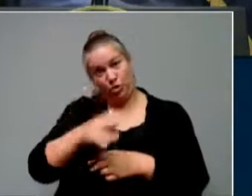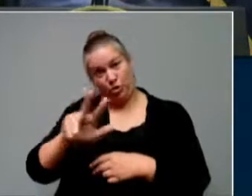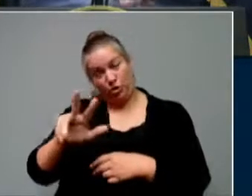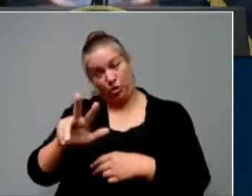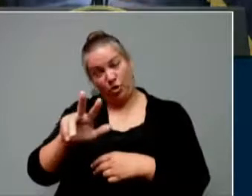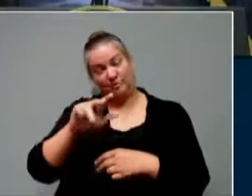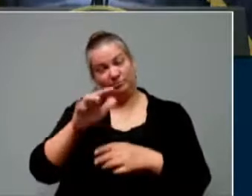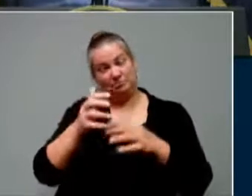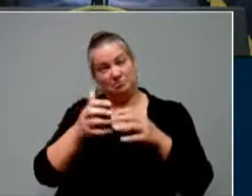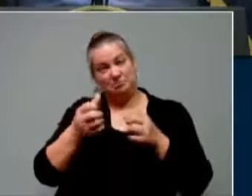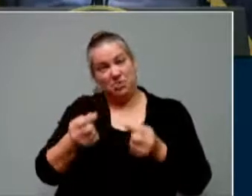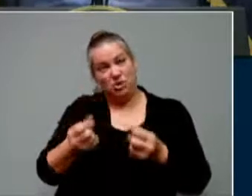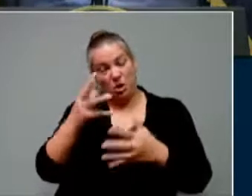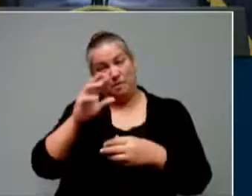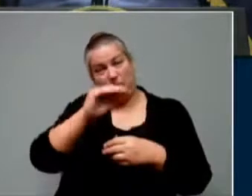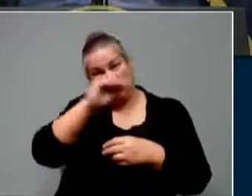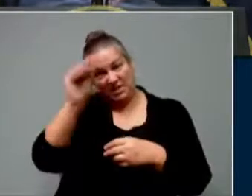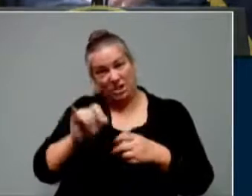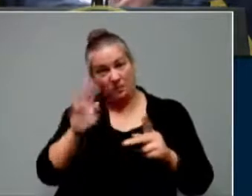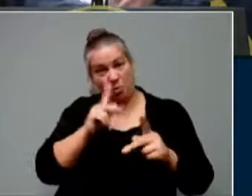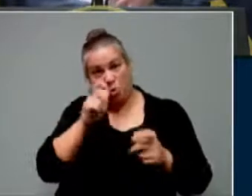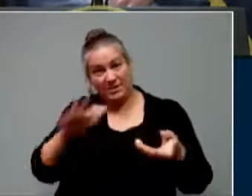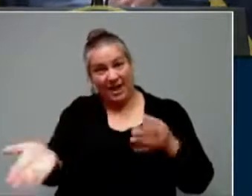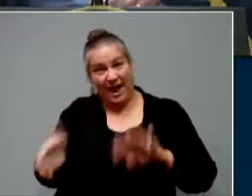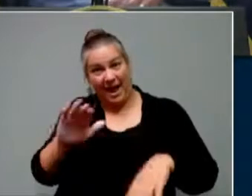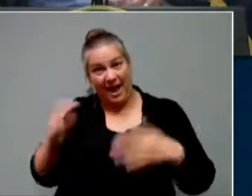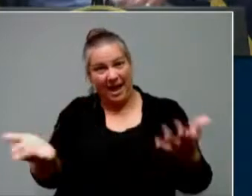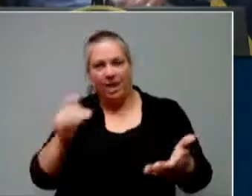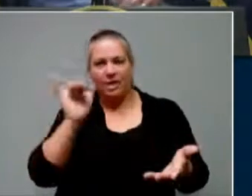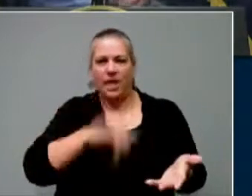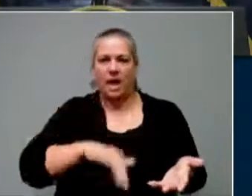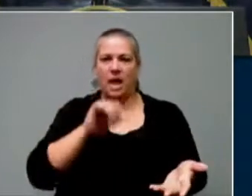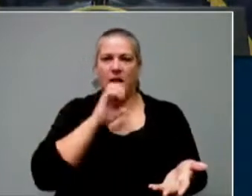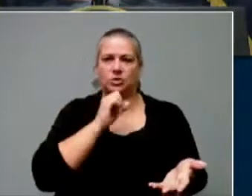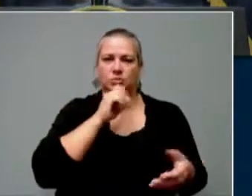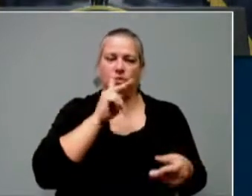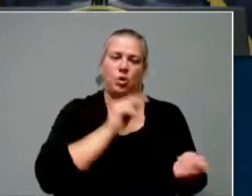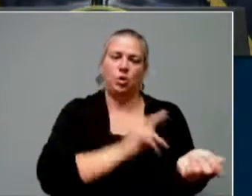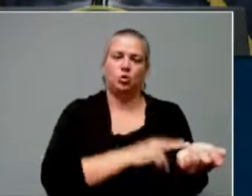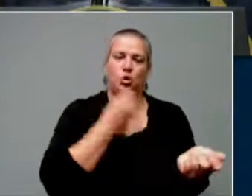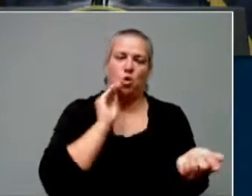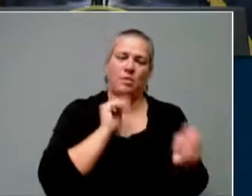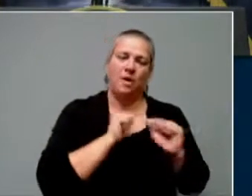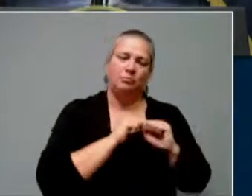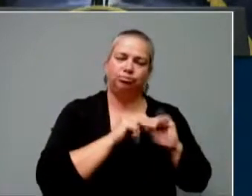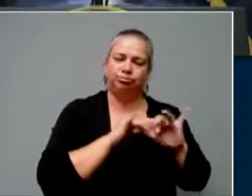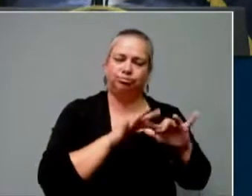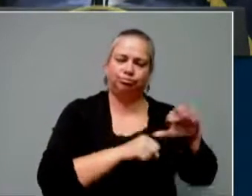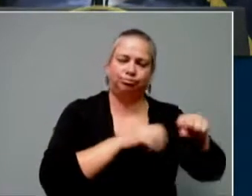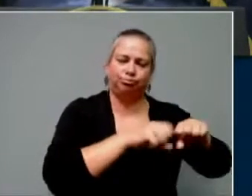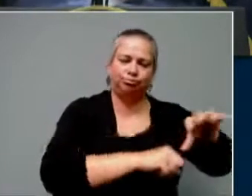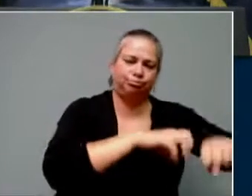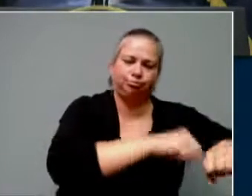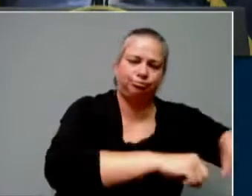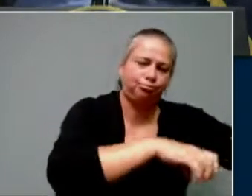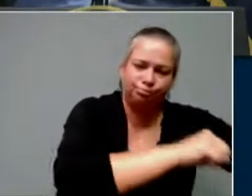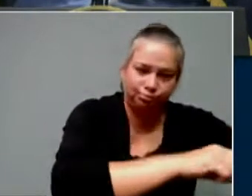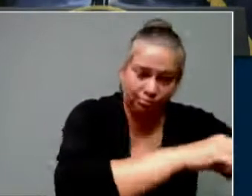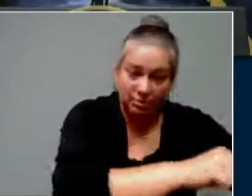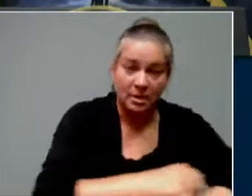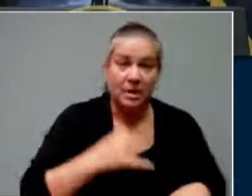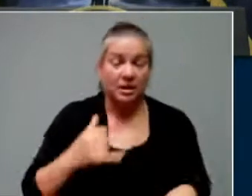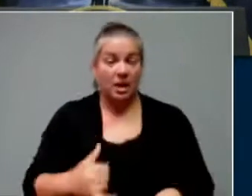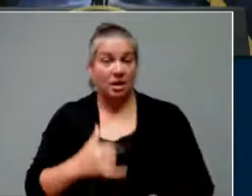less than that now is the deaths have gone to other populations and the vaccinations have protected so many of these folks. But because of their